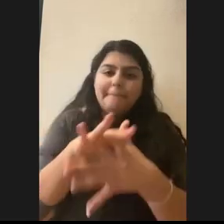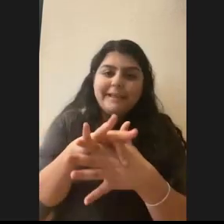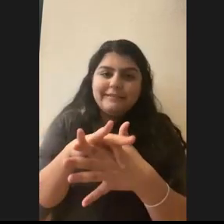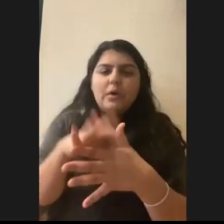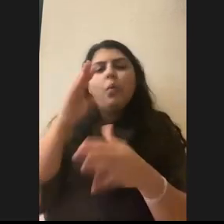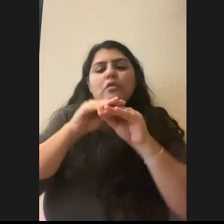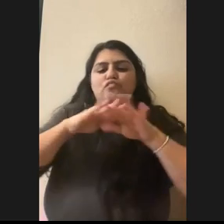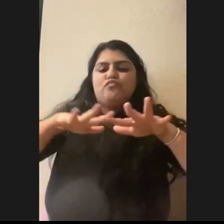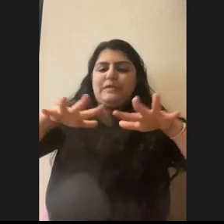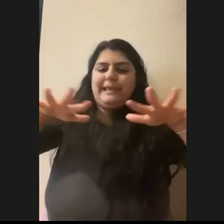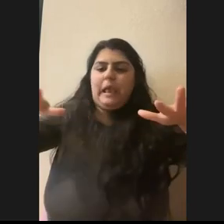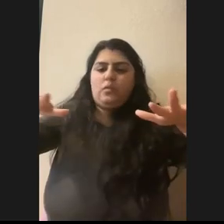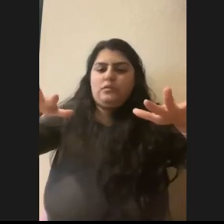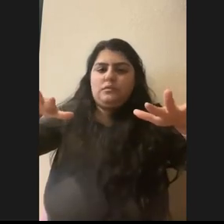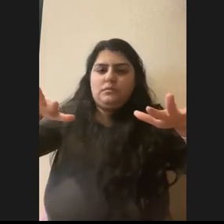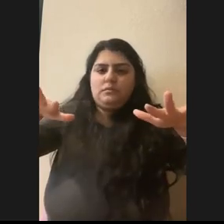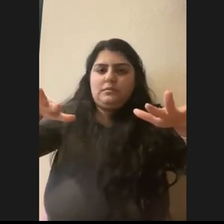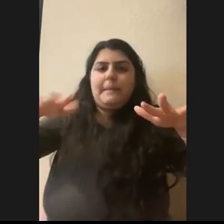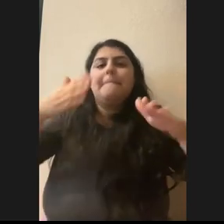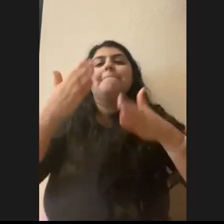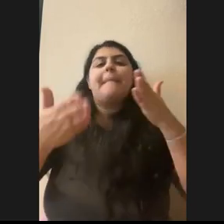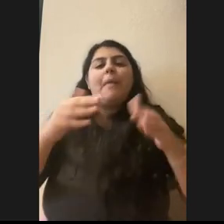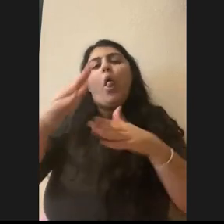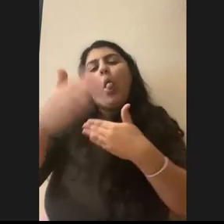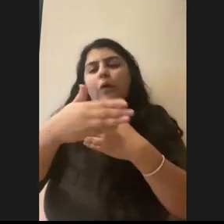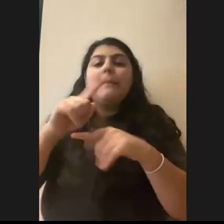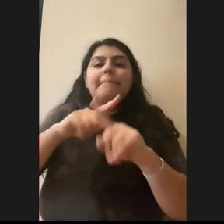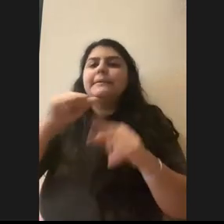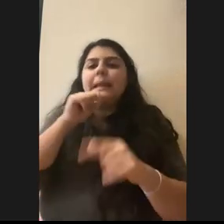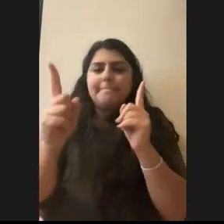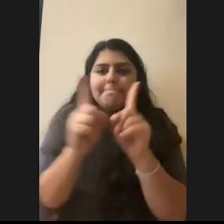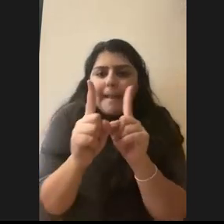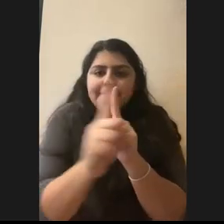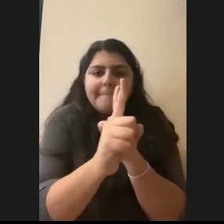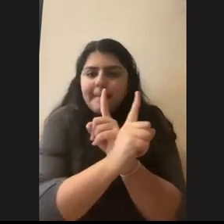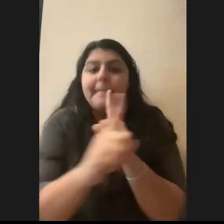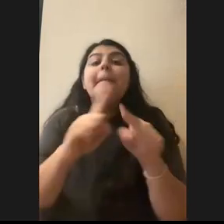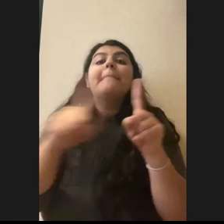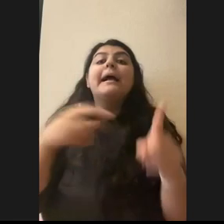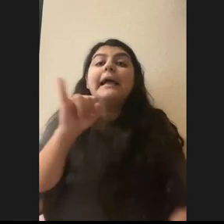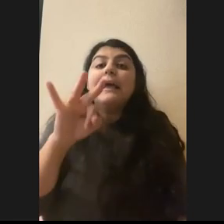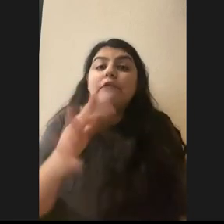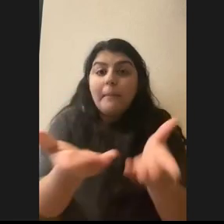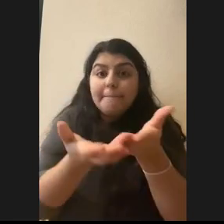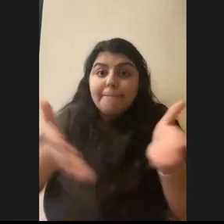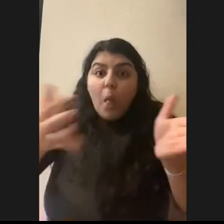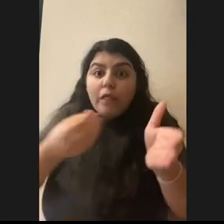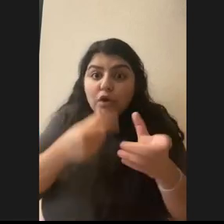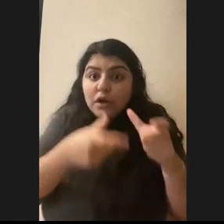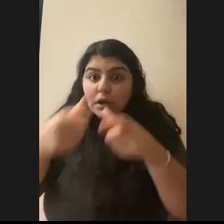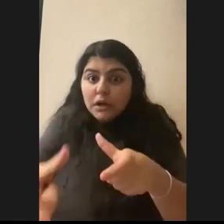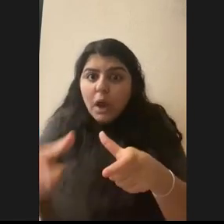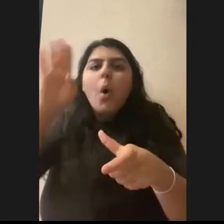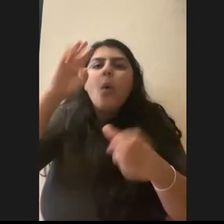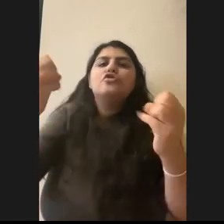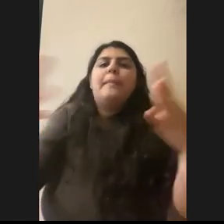out usually. Like they, they might be close to each other, but not as close as like someone putting out a bowl of food. So the saliva